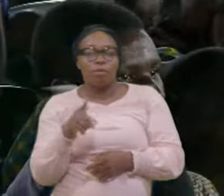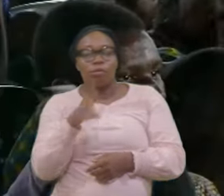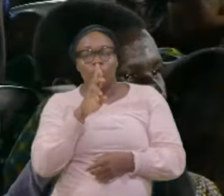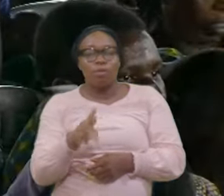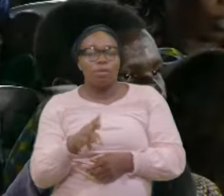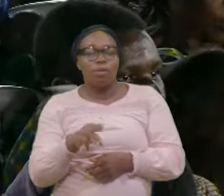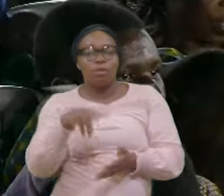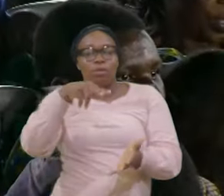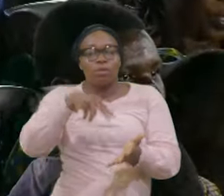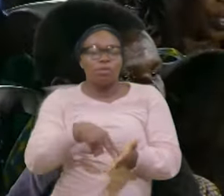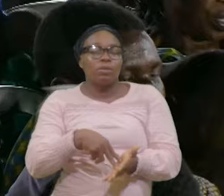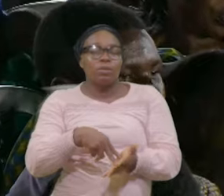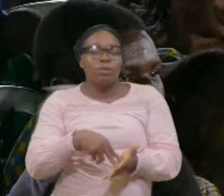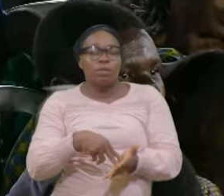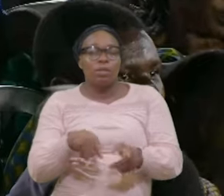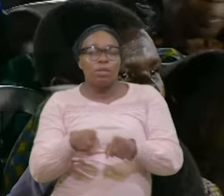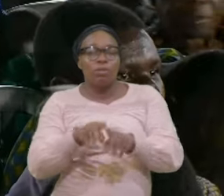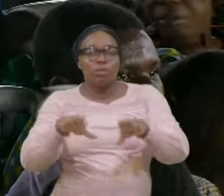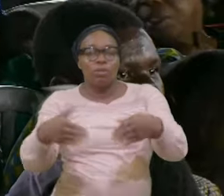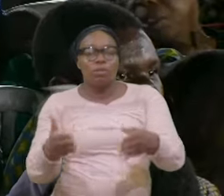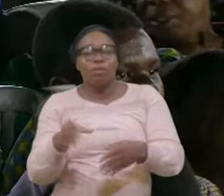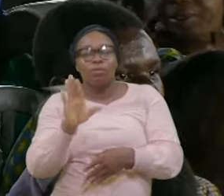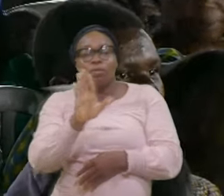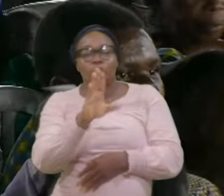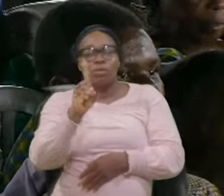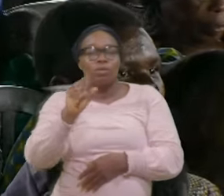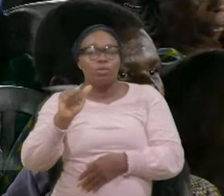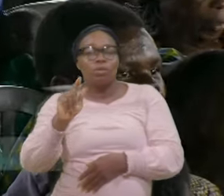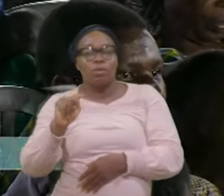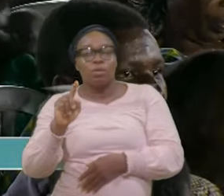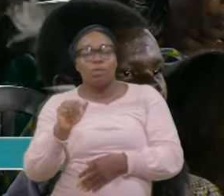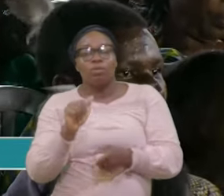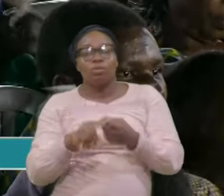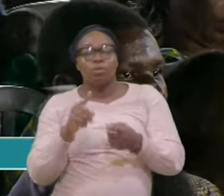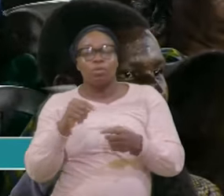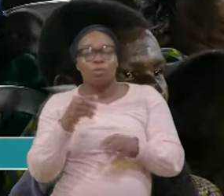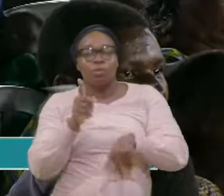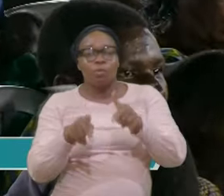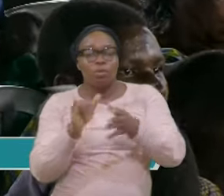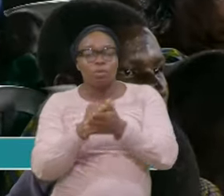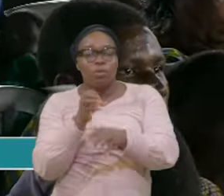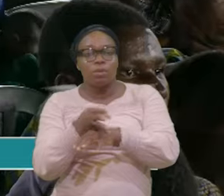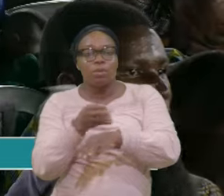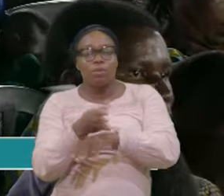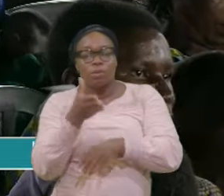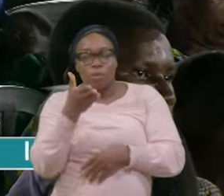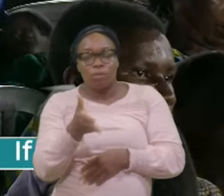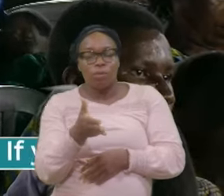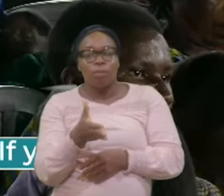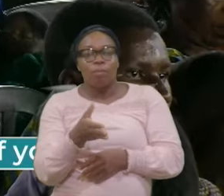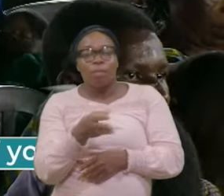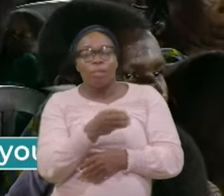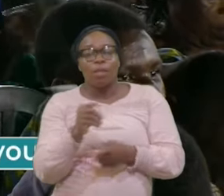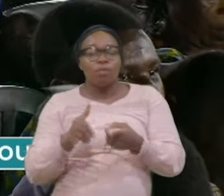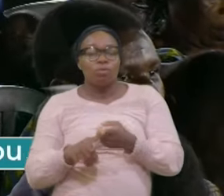Interested In Giving Your Details To The People That Are Canceling You There Our Cancelers You Don't Need To Go On Preaching